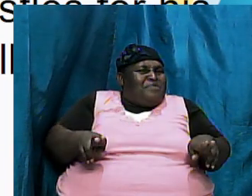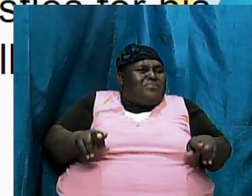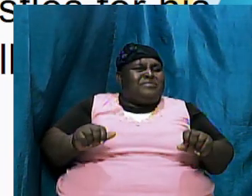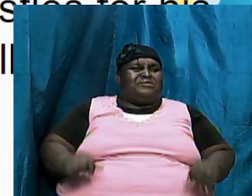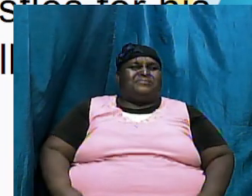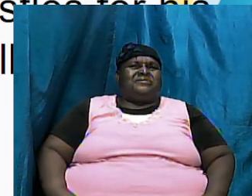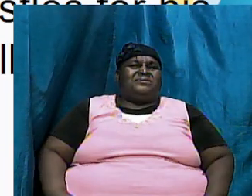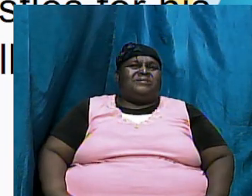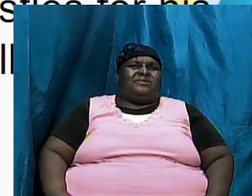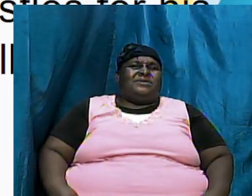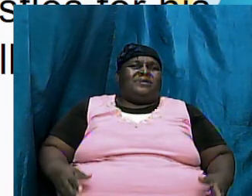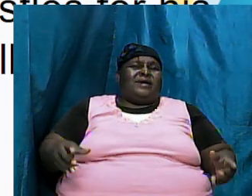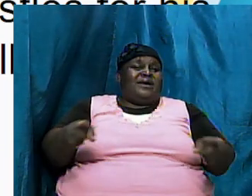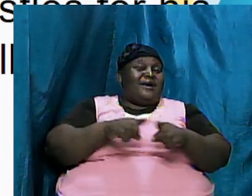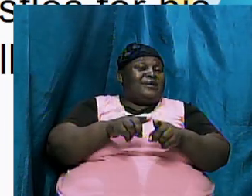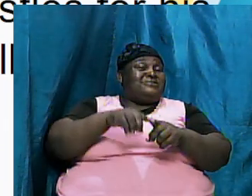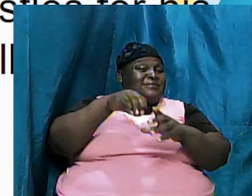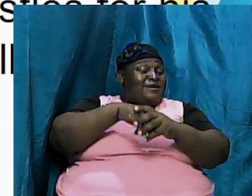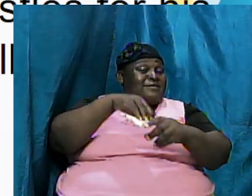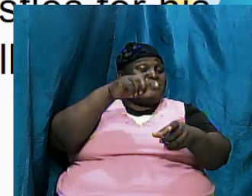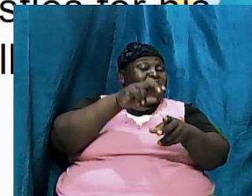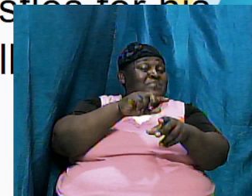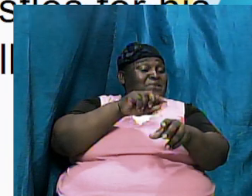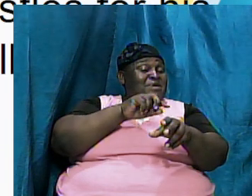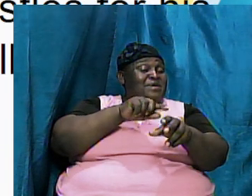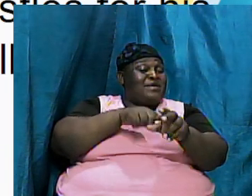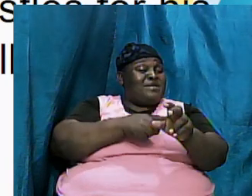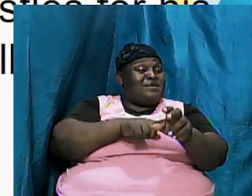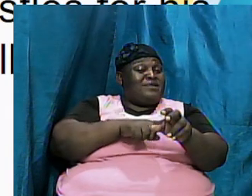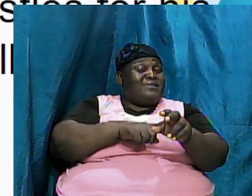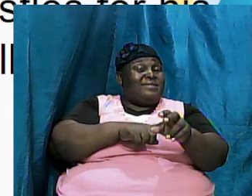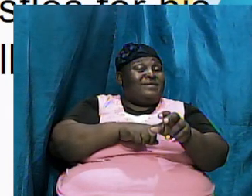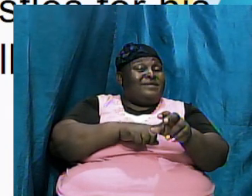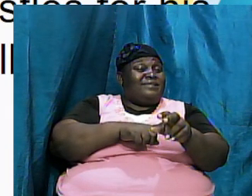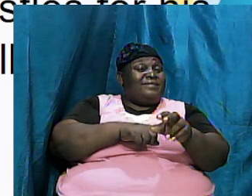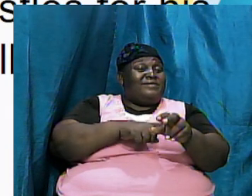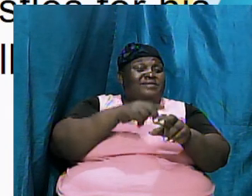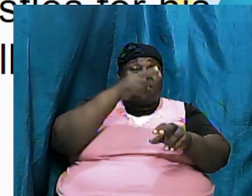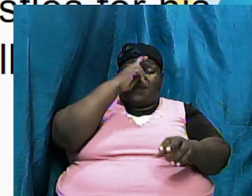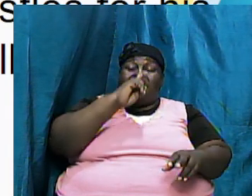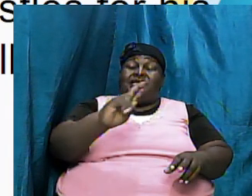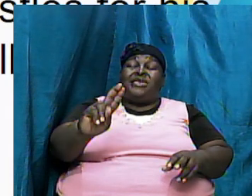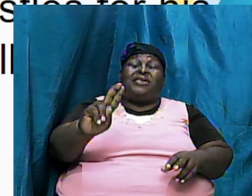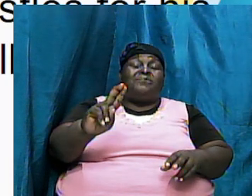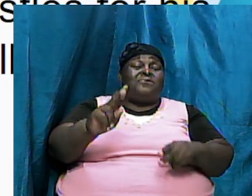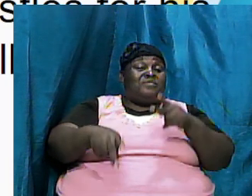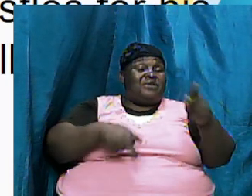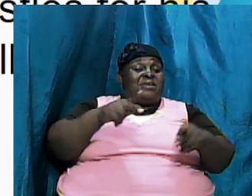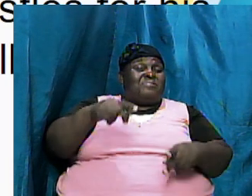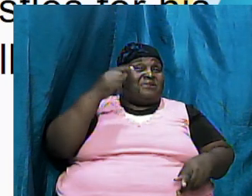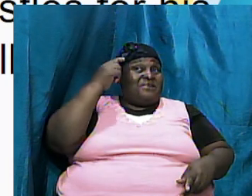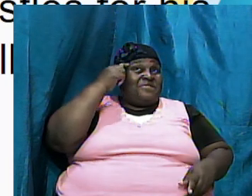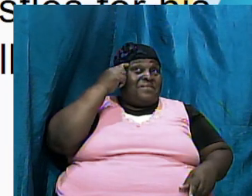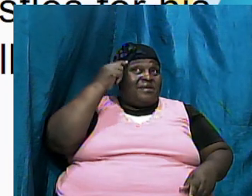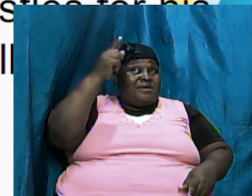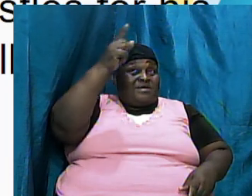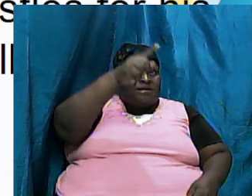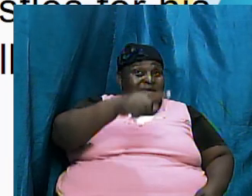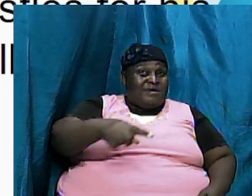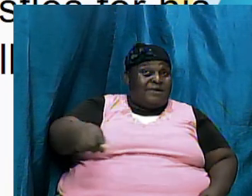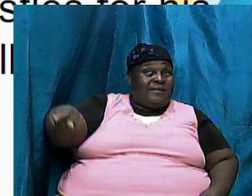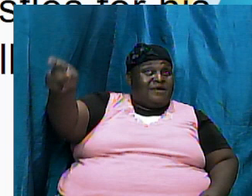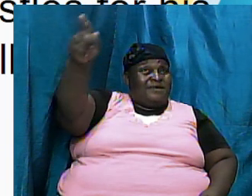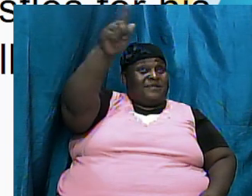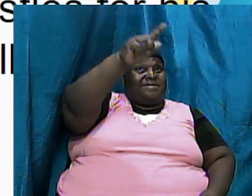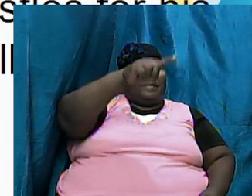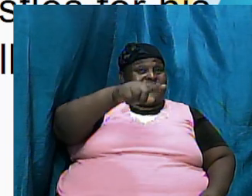as it was in the beginning the Hebrew people think circular in a circular manner the beginning starts at a point and it